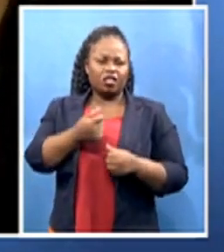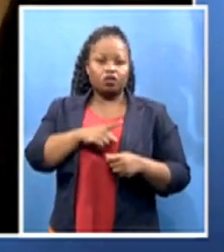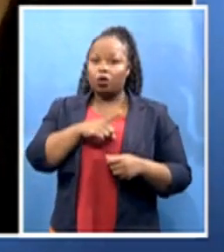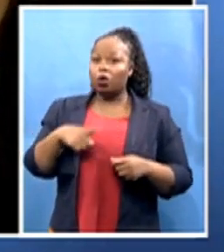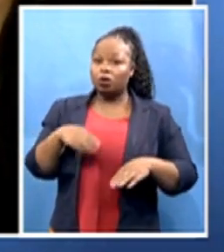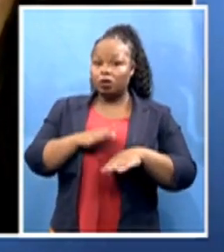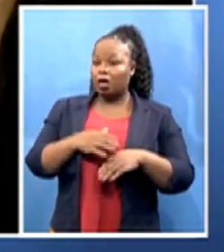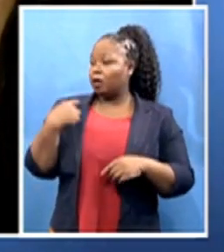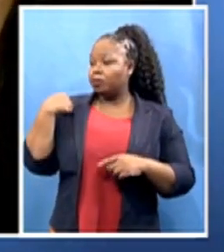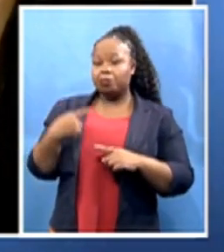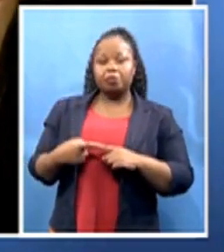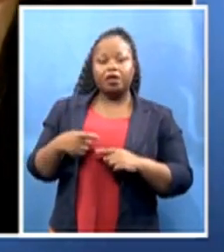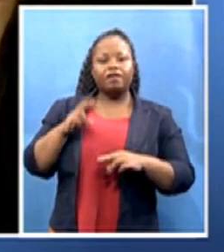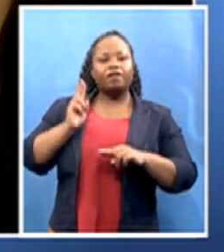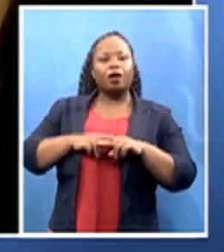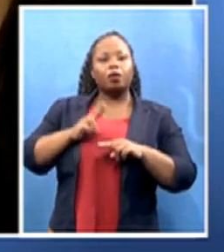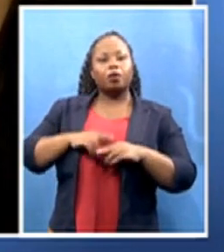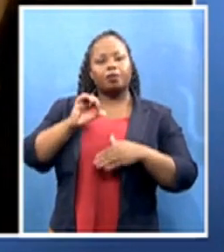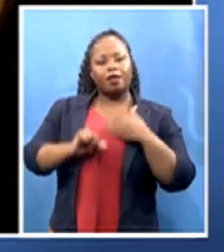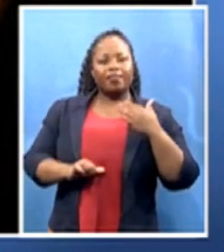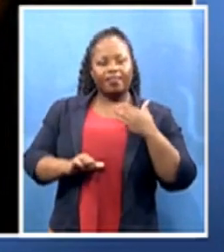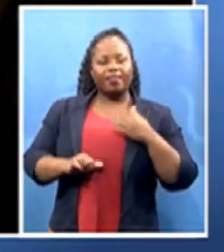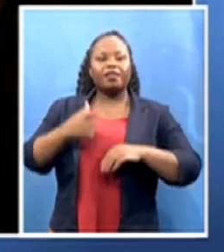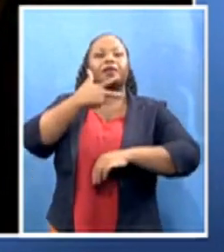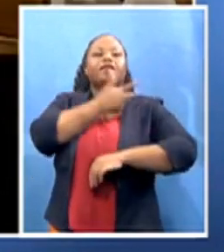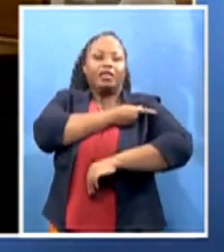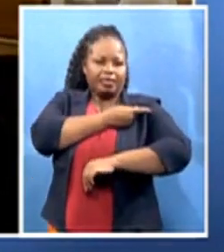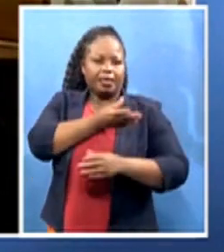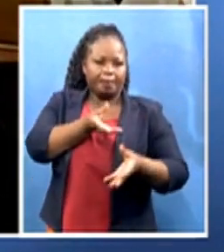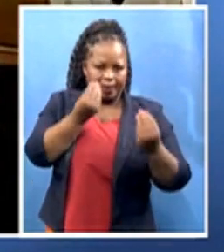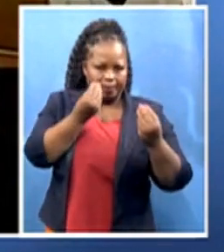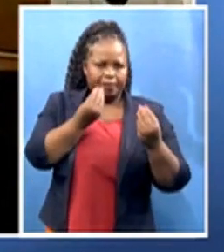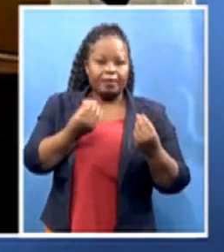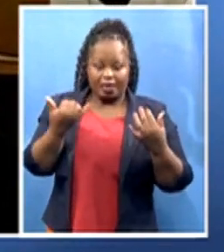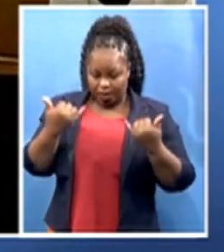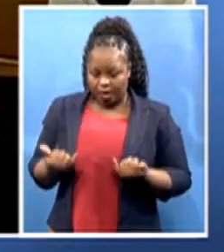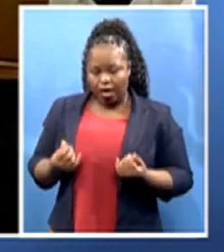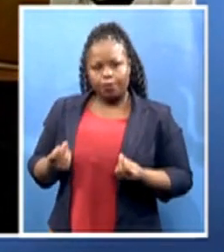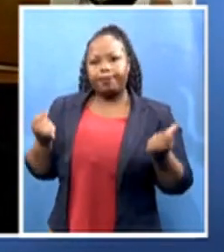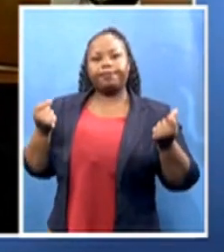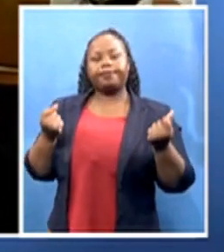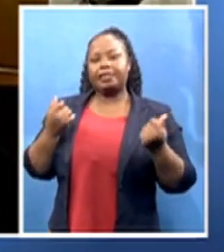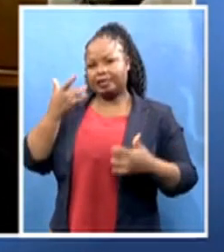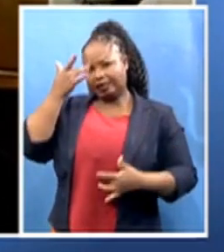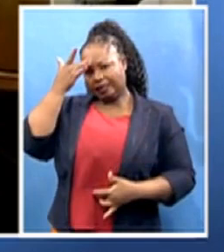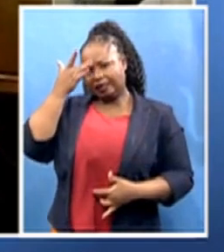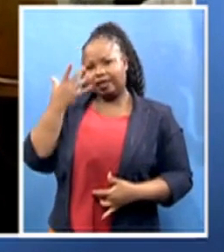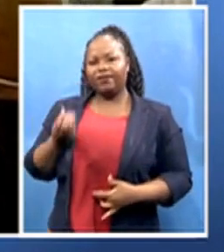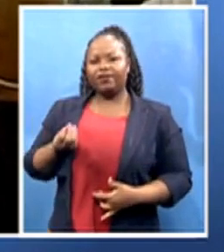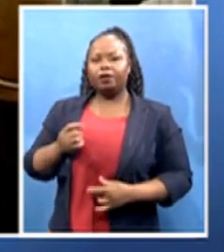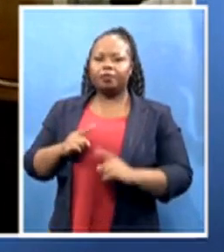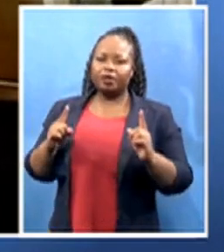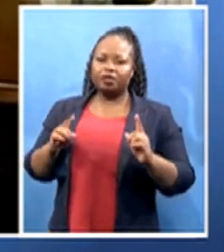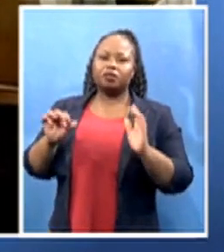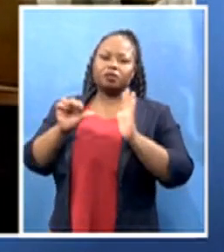and she still has the disease. I think the important thing here is that we know that, for instance, in the Johnson & Johnson vaccine,